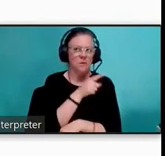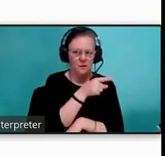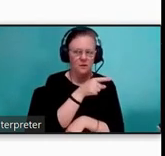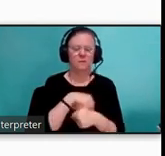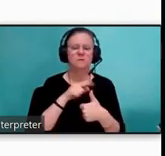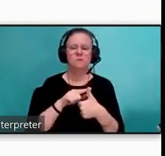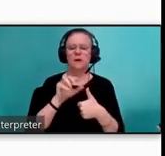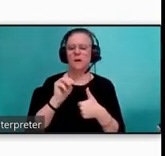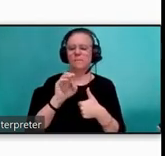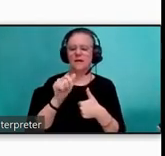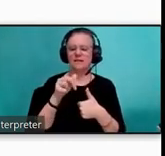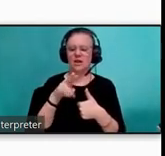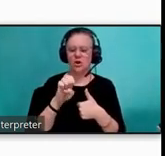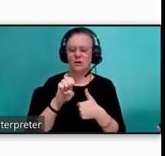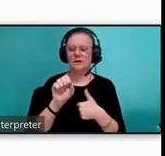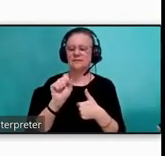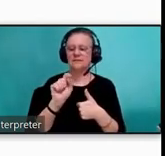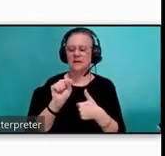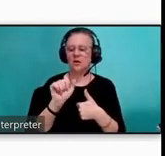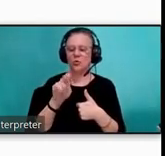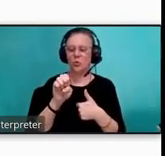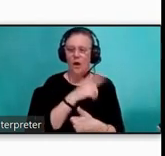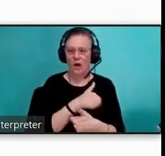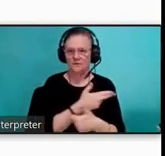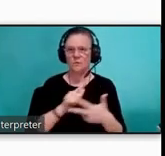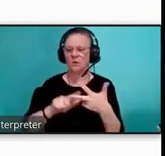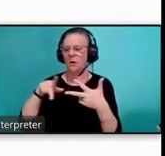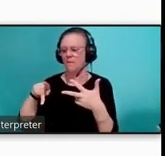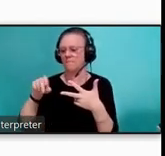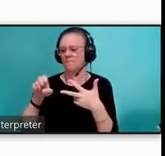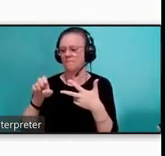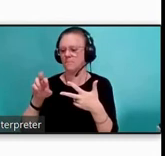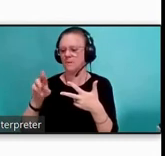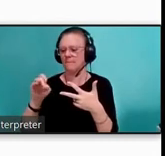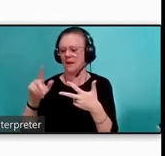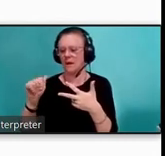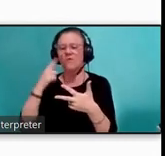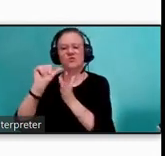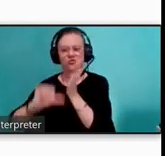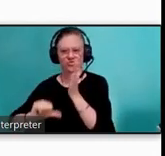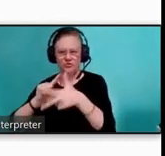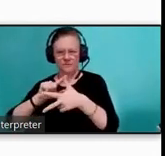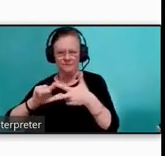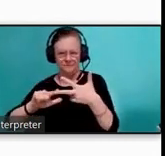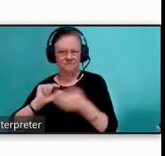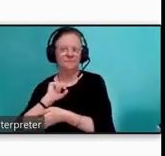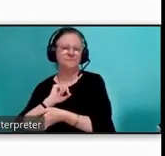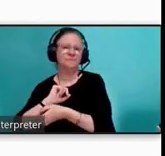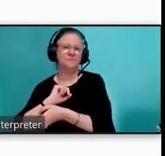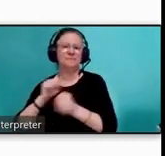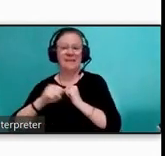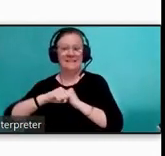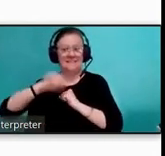McLaren St. Luke Hospital, and ProMedica Physician General Surgery. The extensions